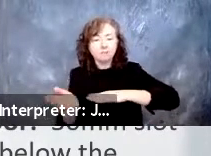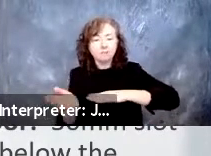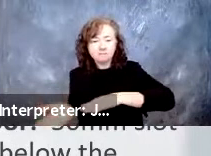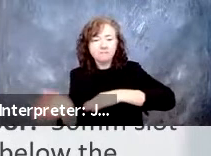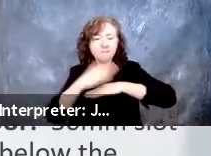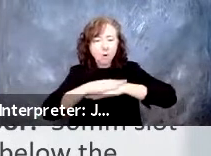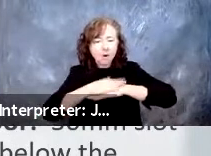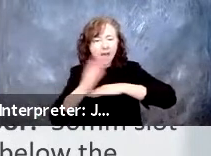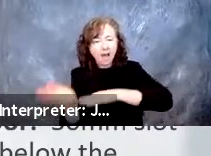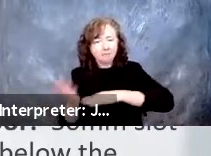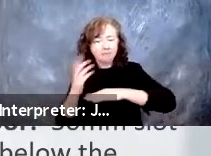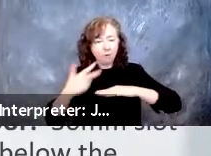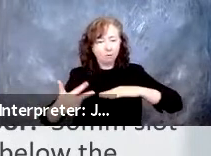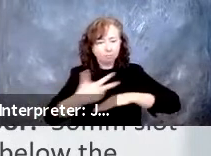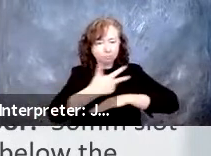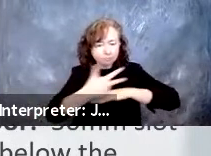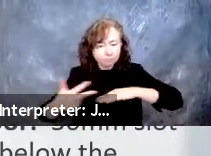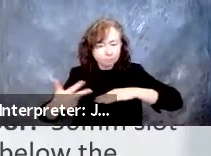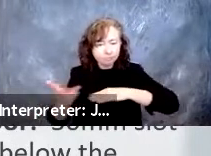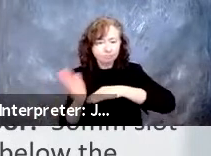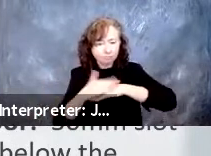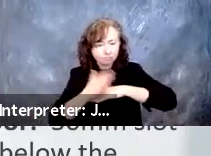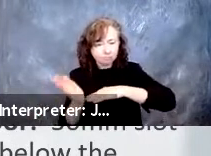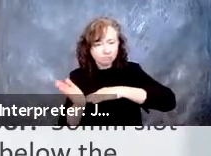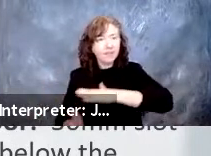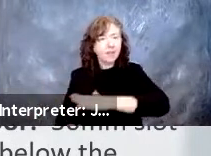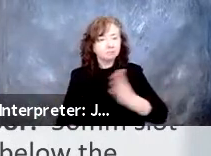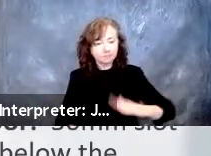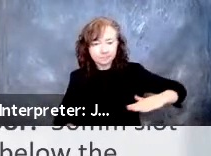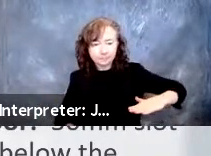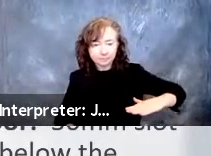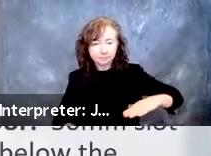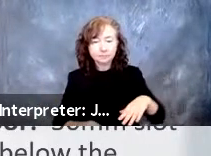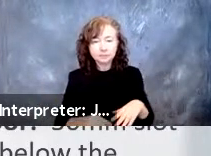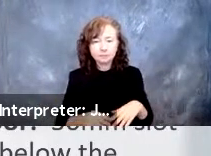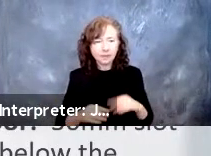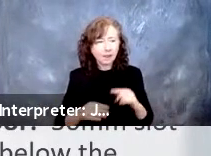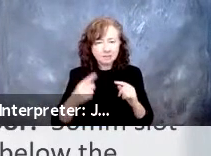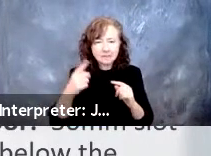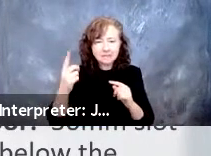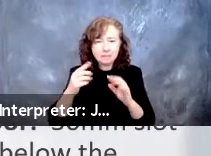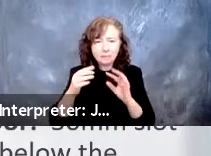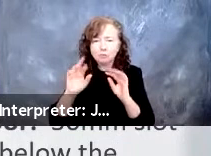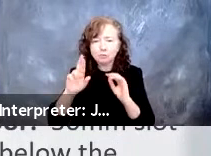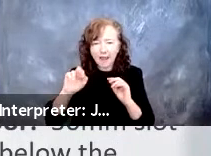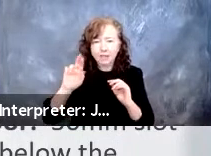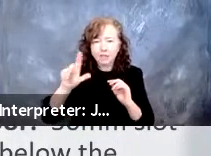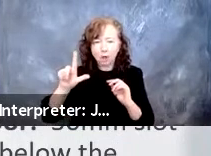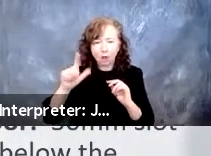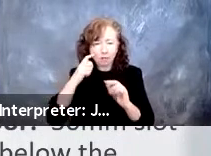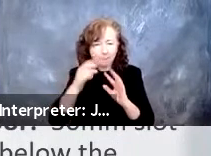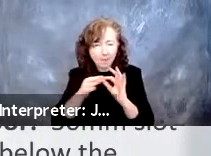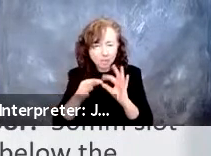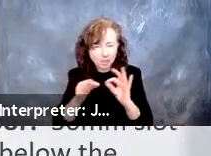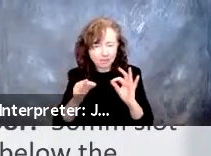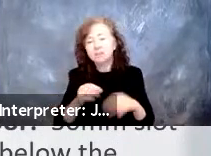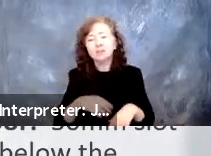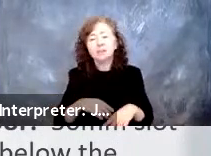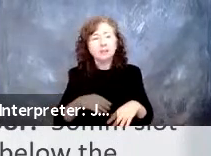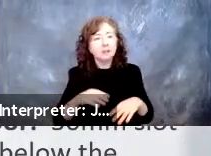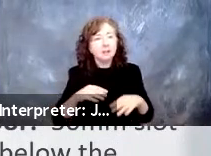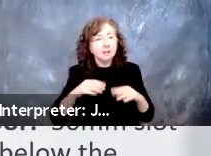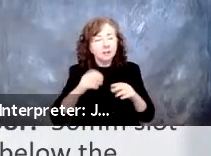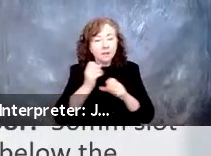entry and exit. The nice thing about it, too, is we heard mentioned earlier from Randall on no power failure